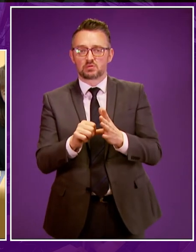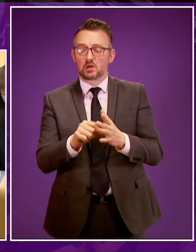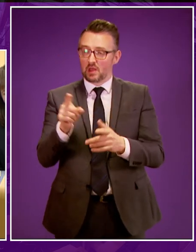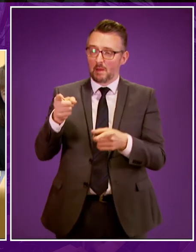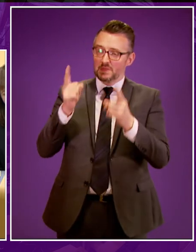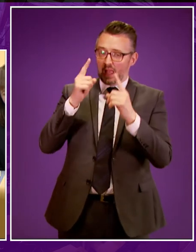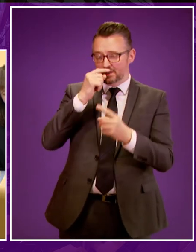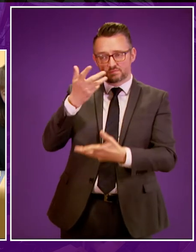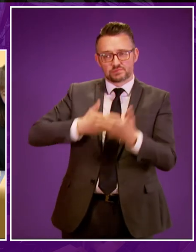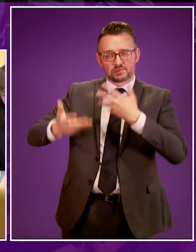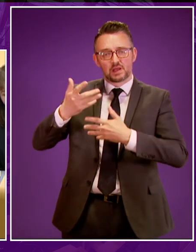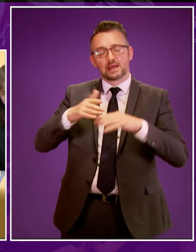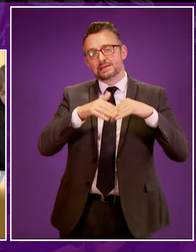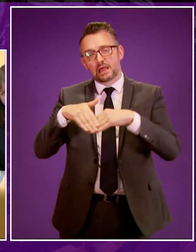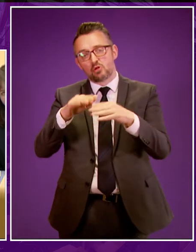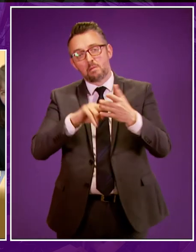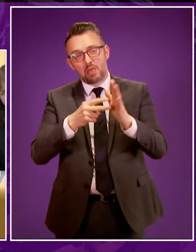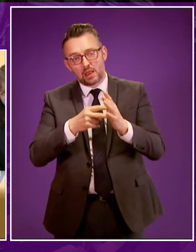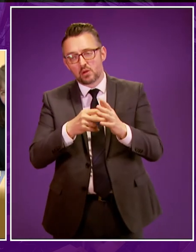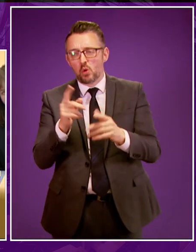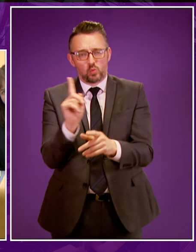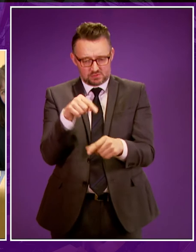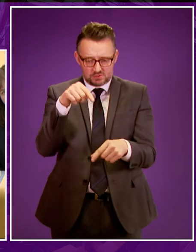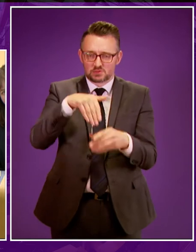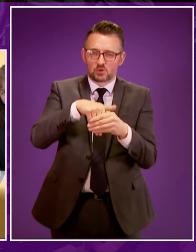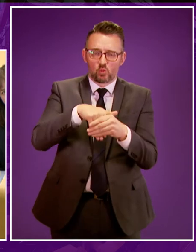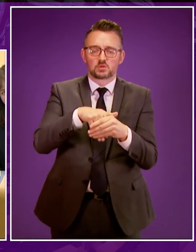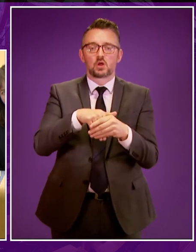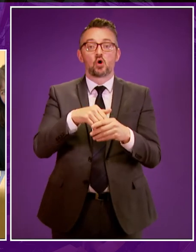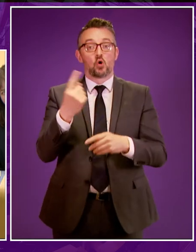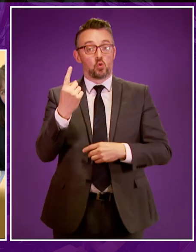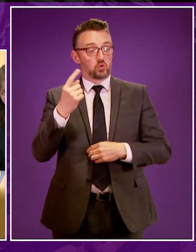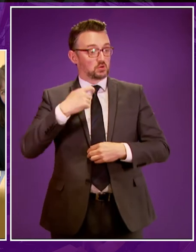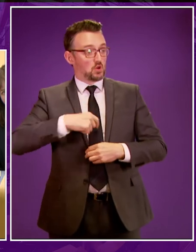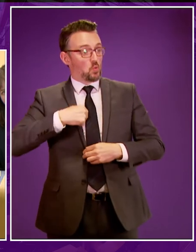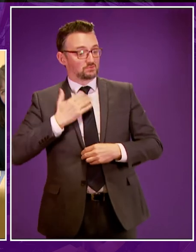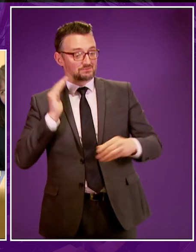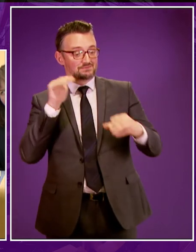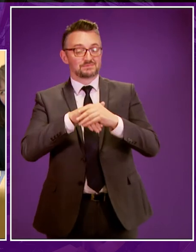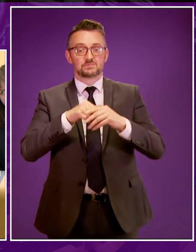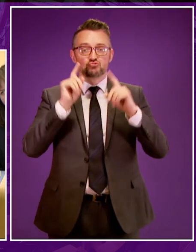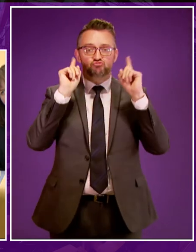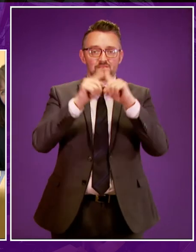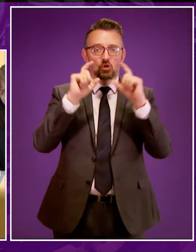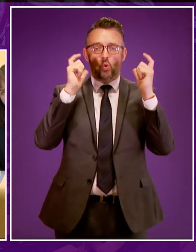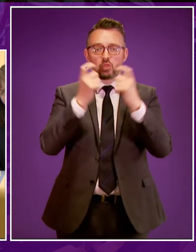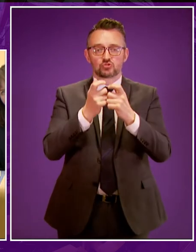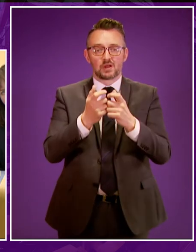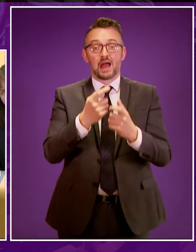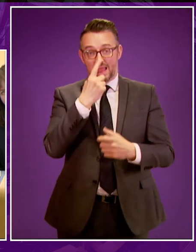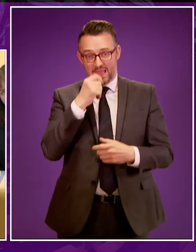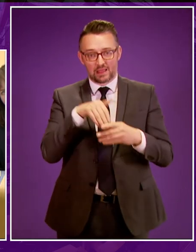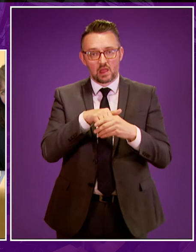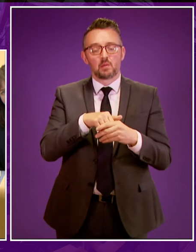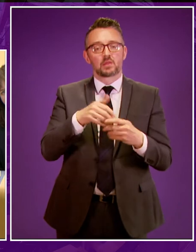Minister tell us what the national plan will do to ensure that those who want to access higher and further education are able to do so within a